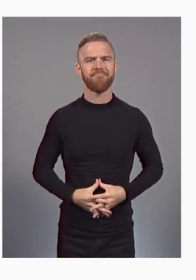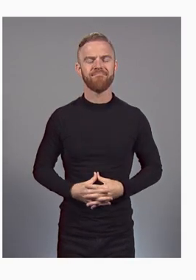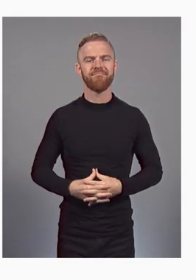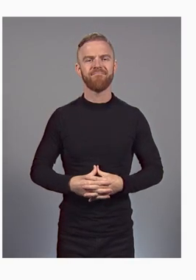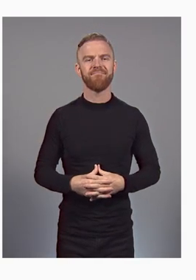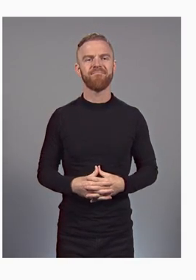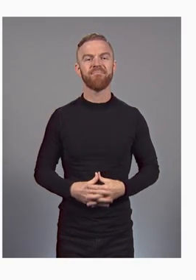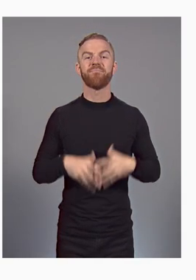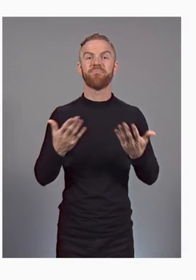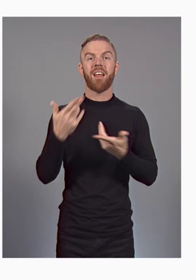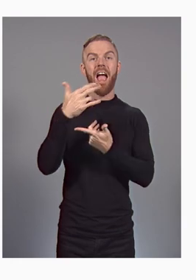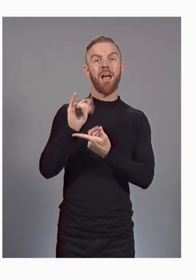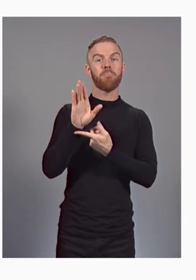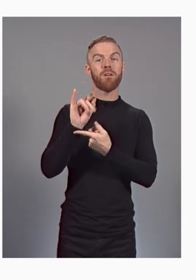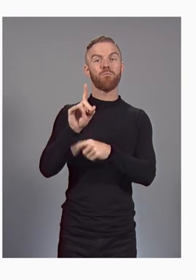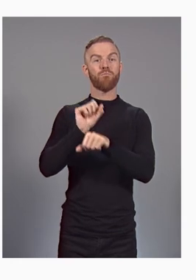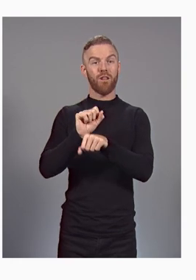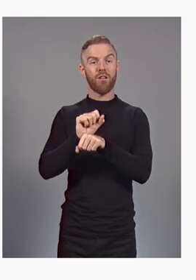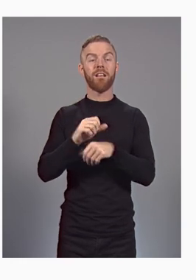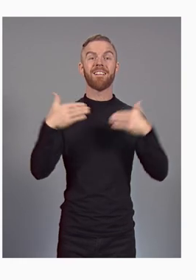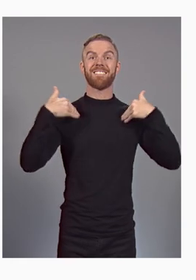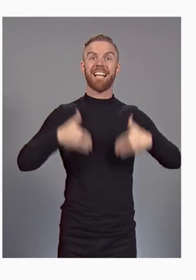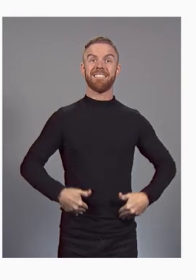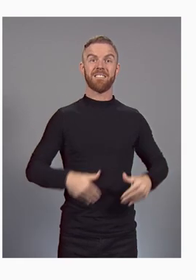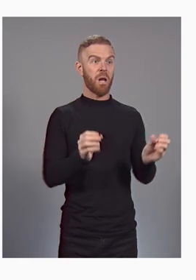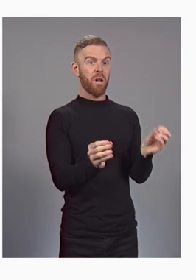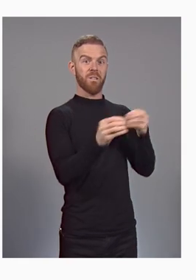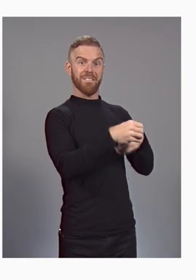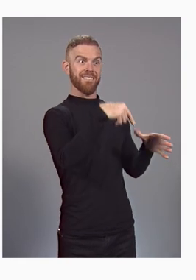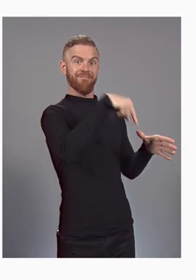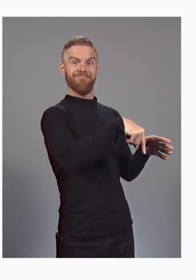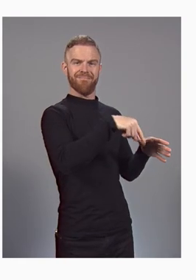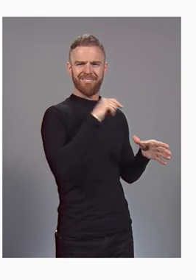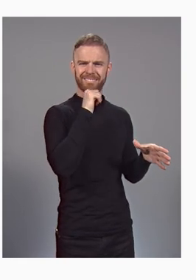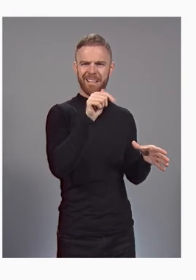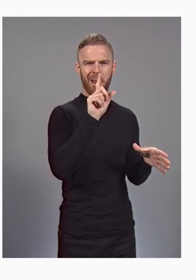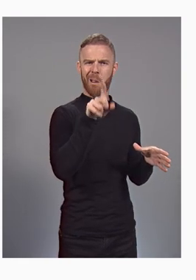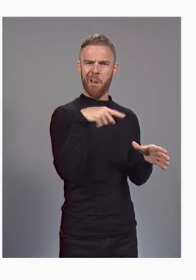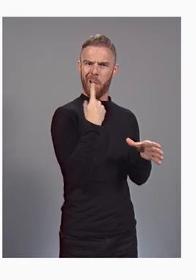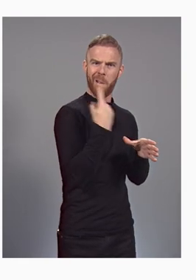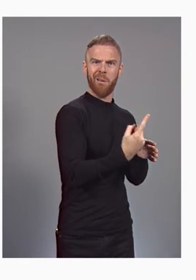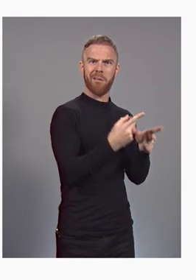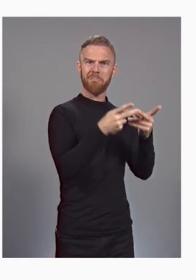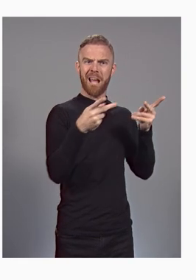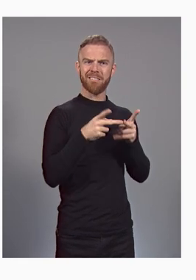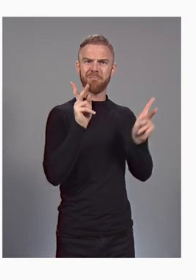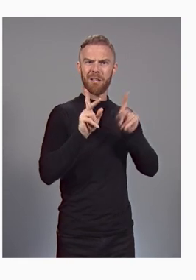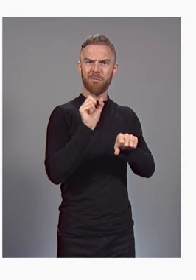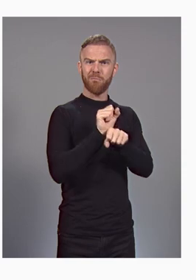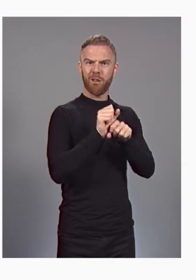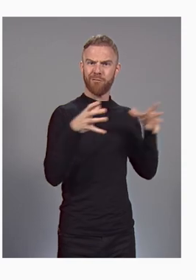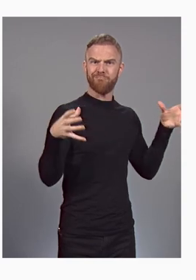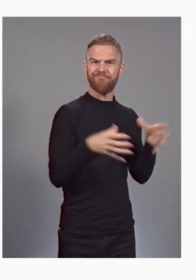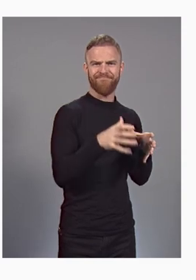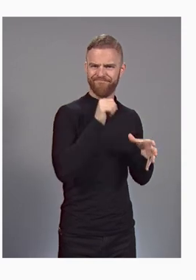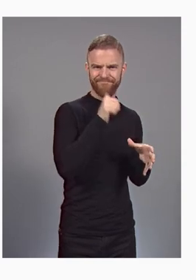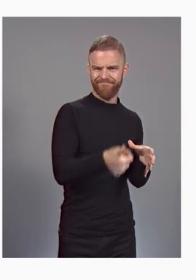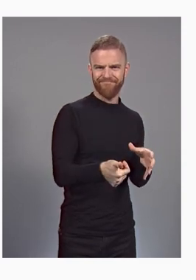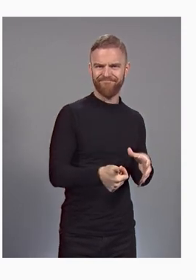the physical office is no longer the sole space in which people work together.